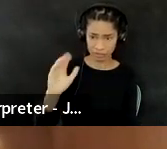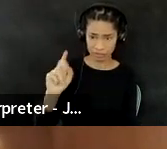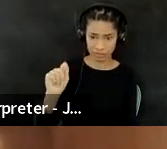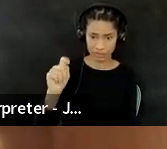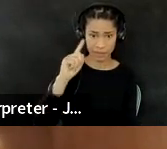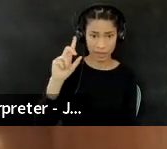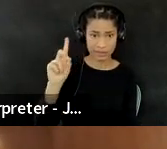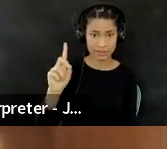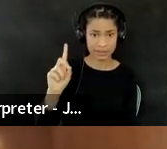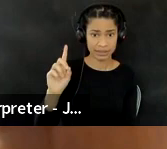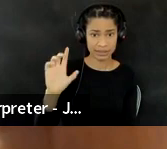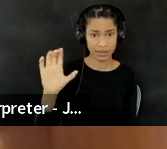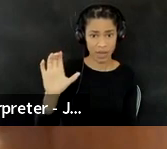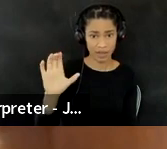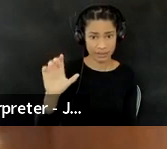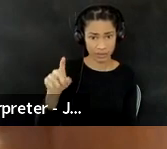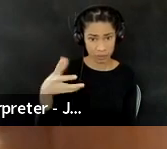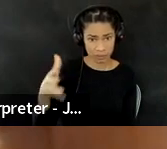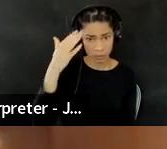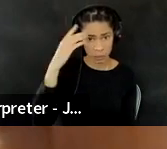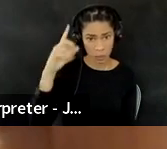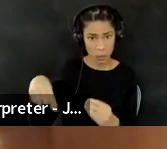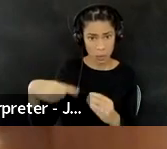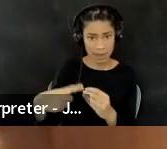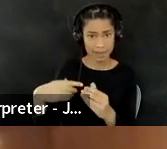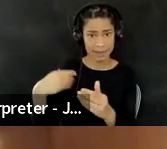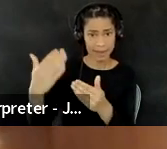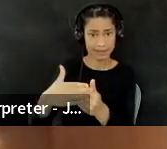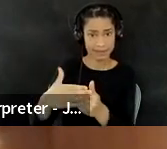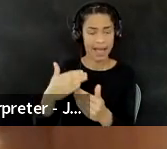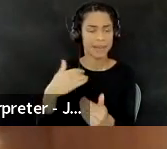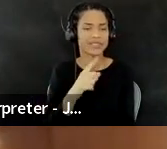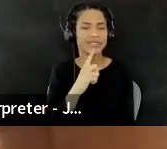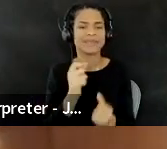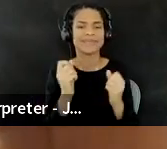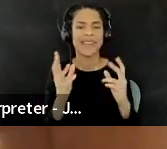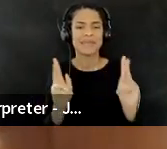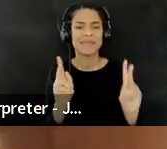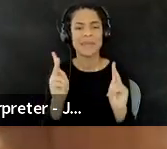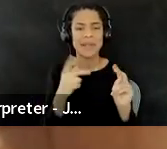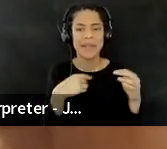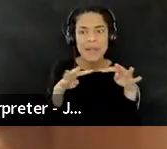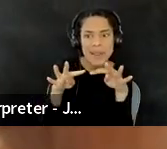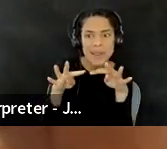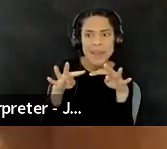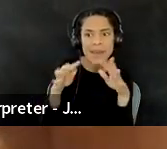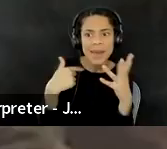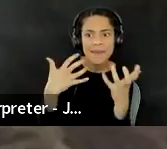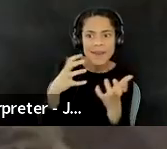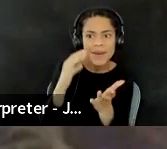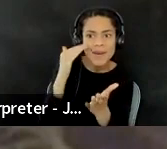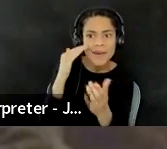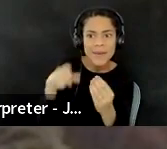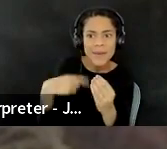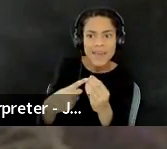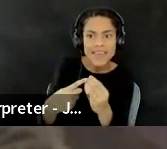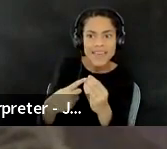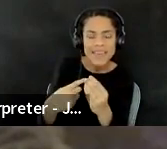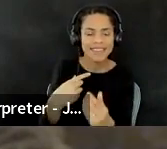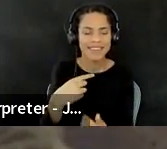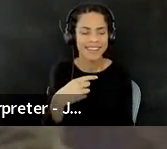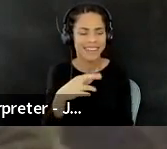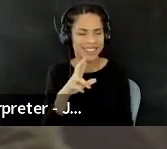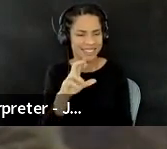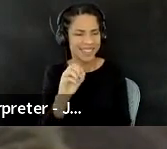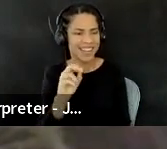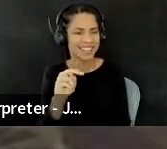work? I'm sure many people watching this want to know the answer to that question. Ronnie and I have a meeting on Tuesday.